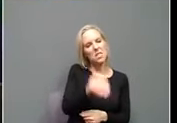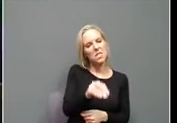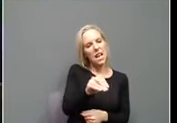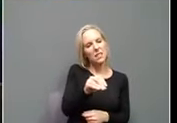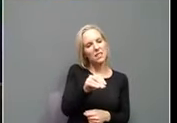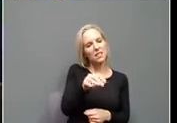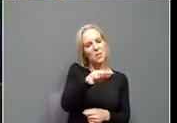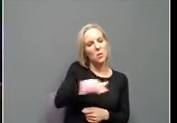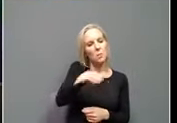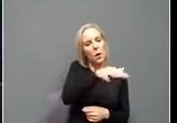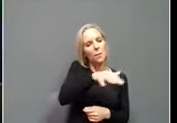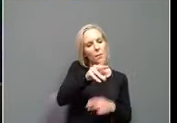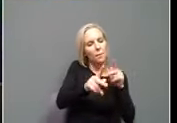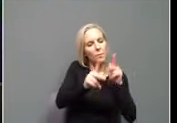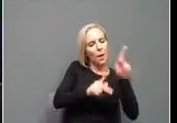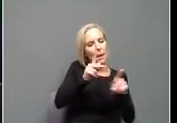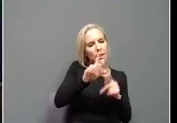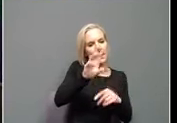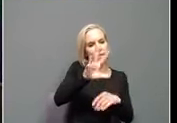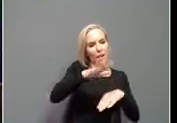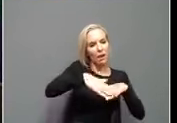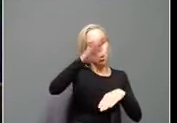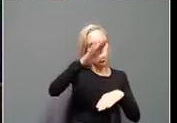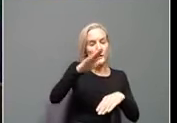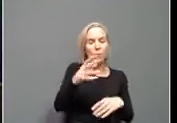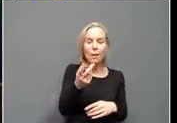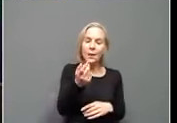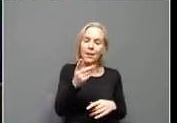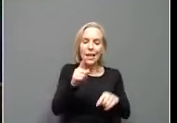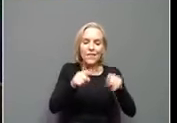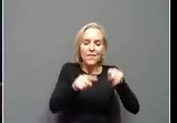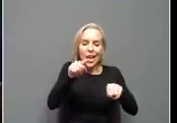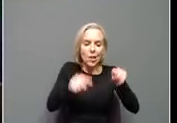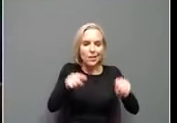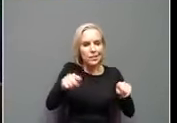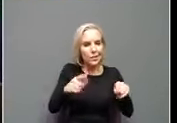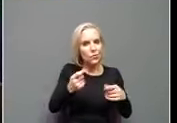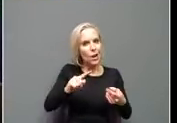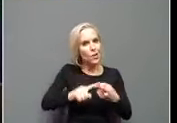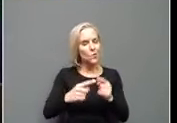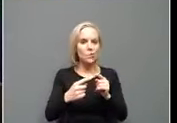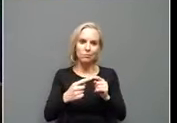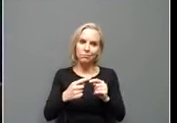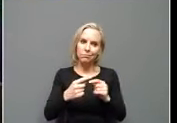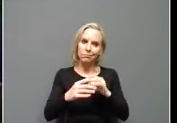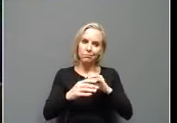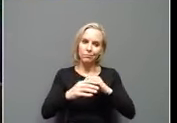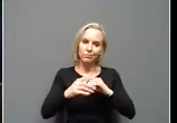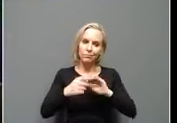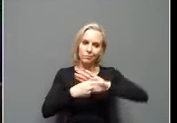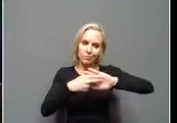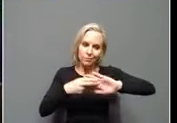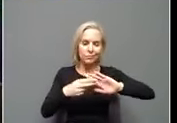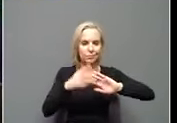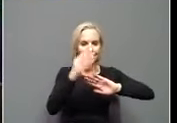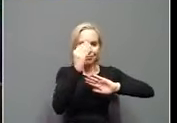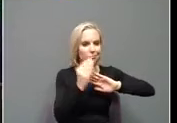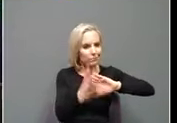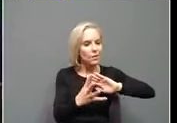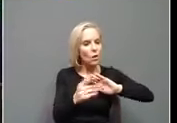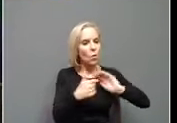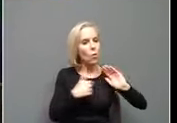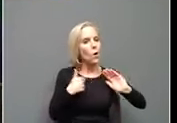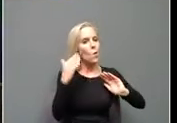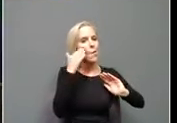65 or older. Those little variances, we try to disclaim as much as we can when we publish the data, where we are aware of